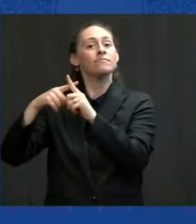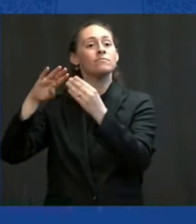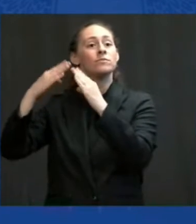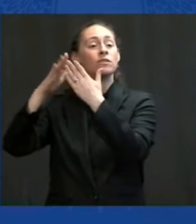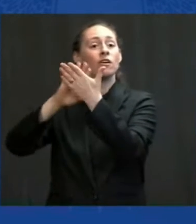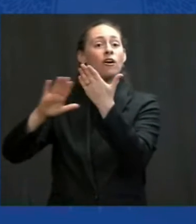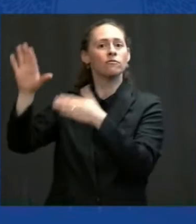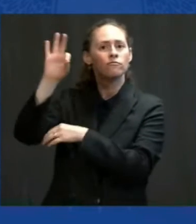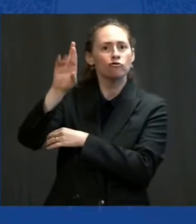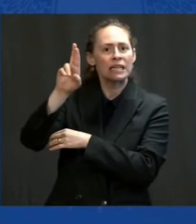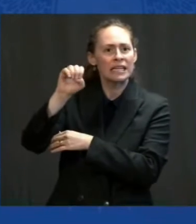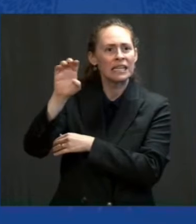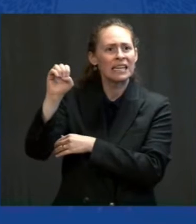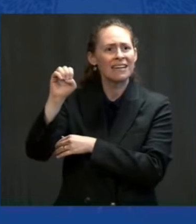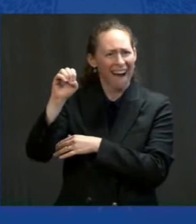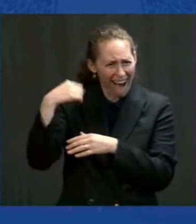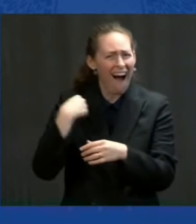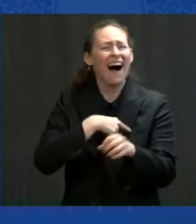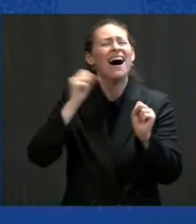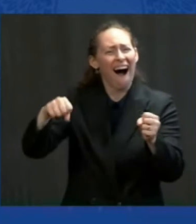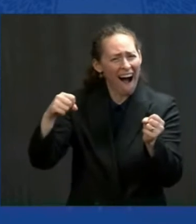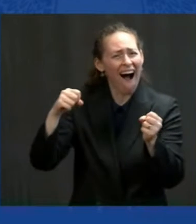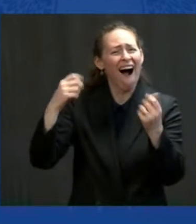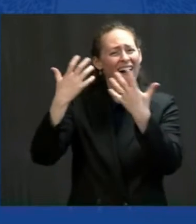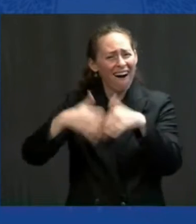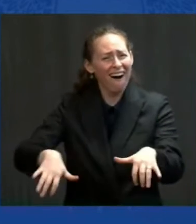And we can afford it — I'll tell you how.